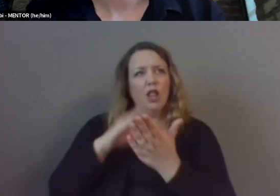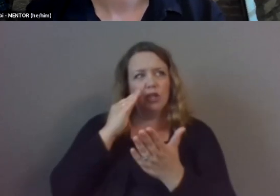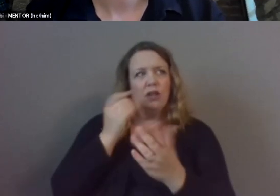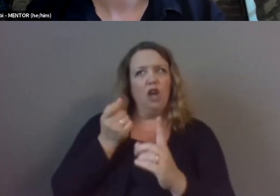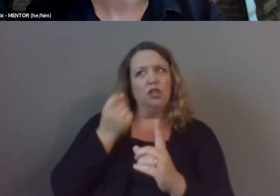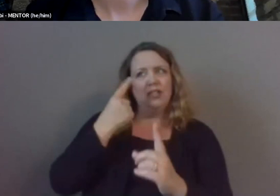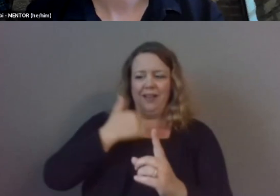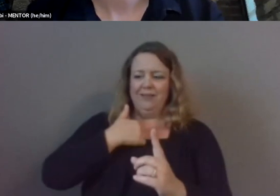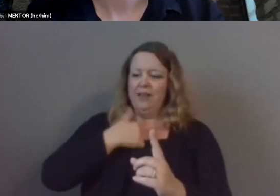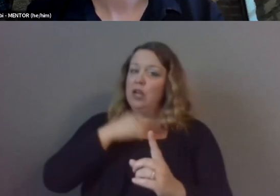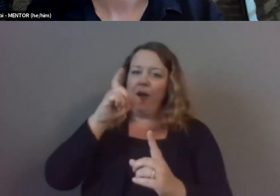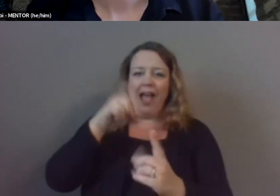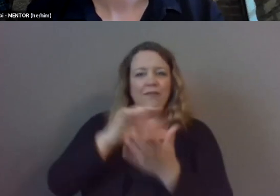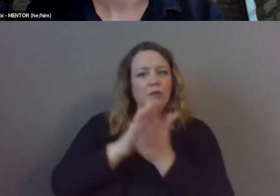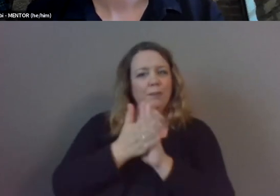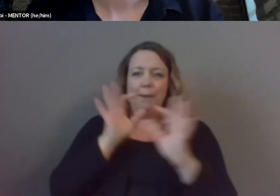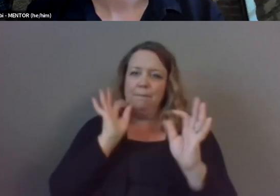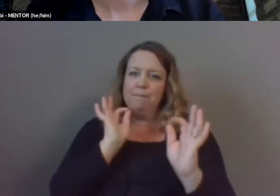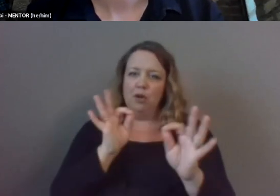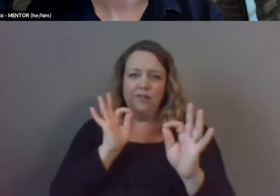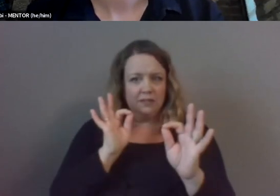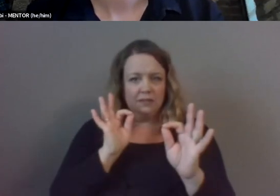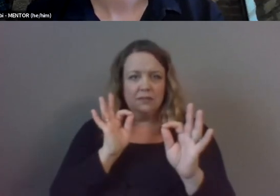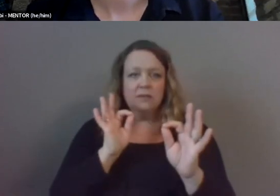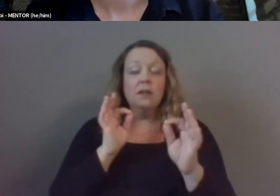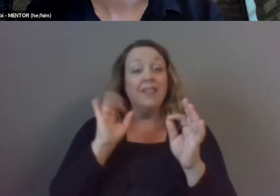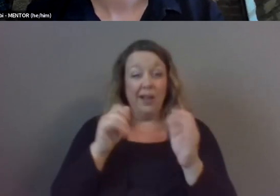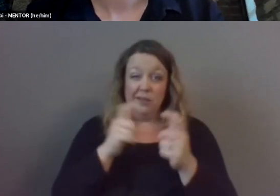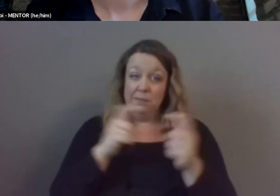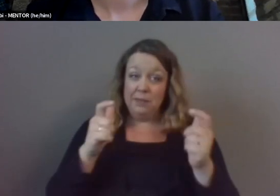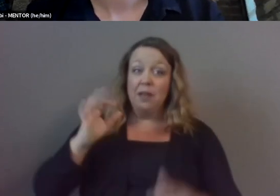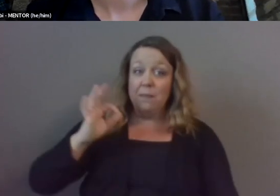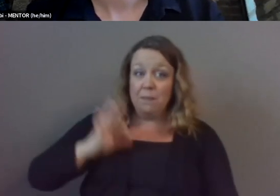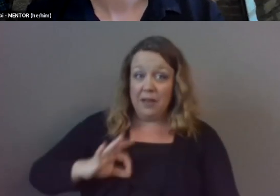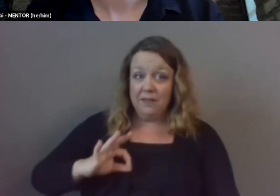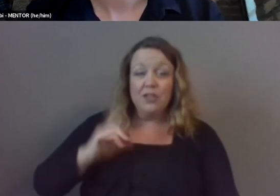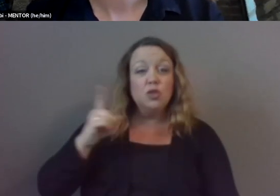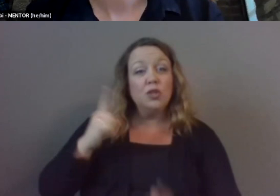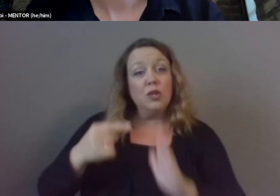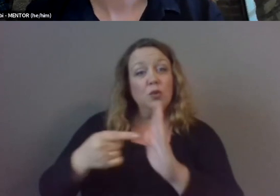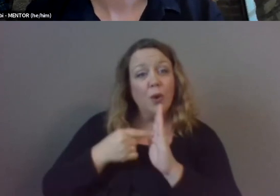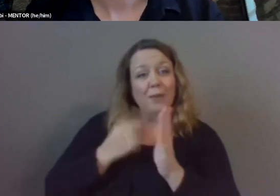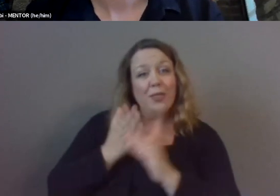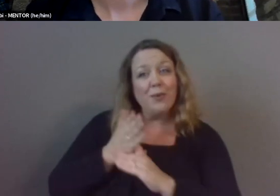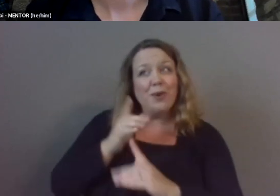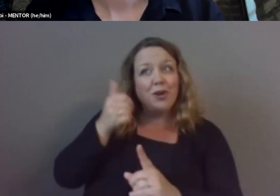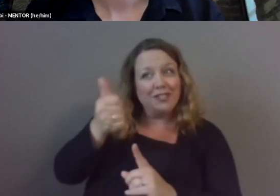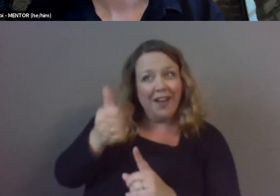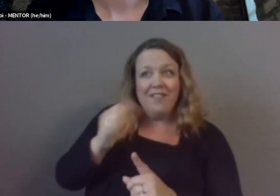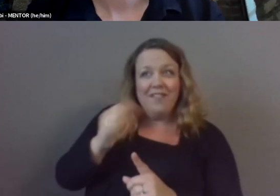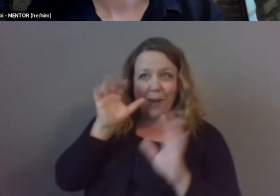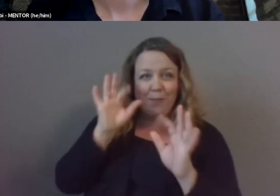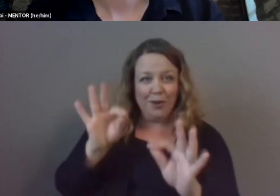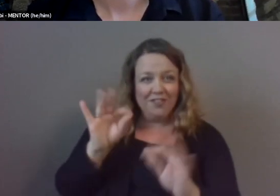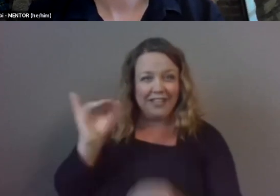was a huge benefit because she showed me that through her imperfections as well and i think that is